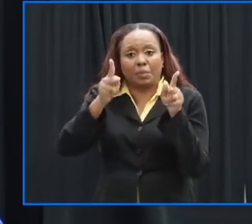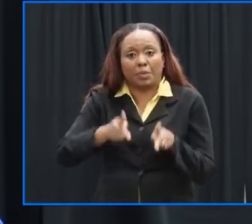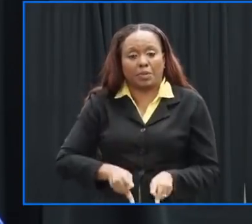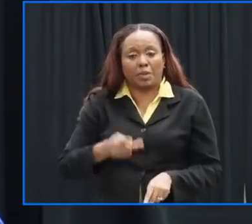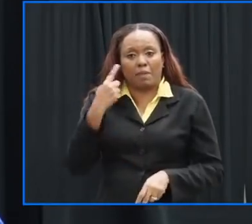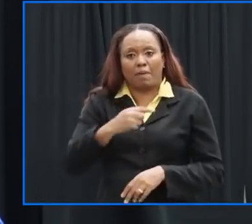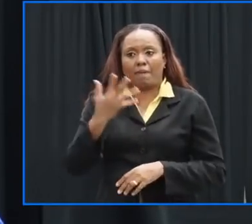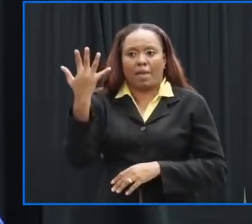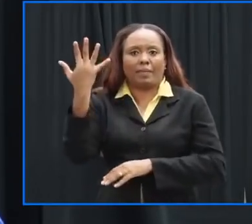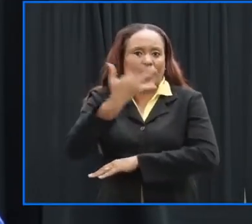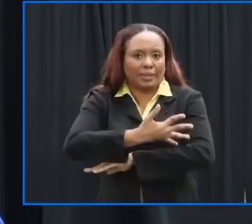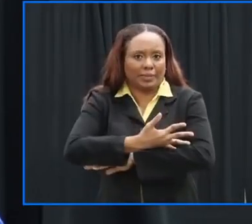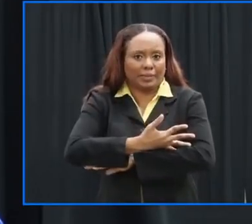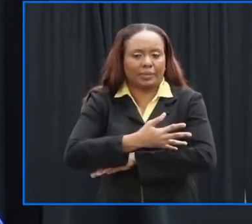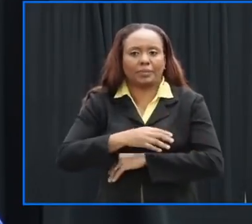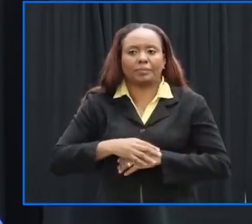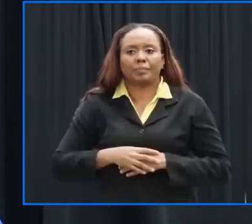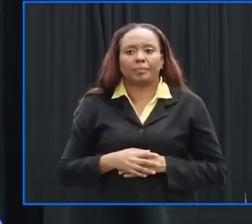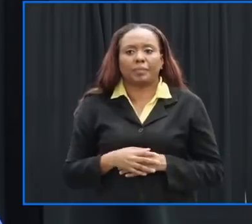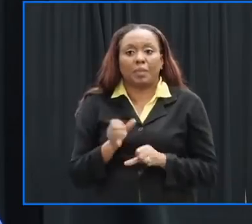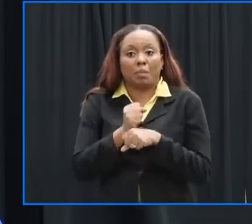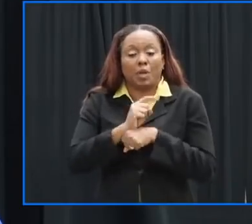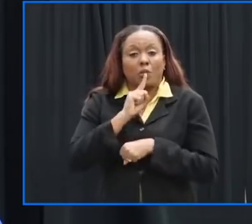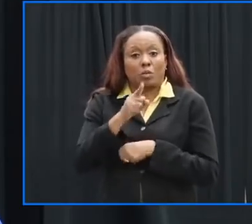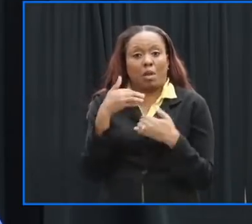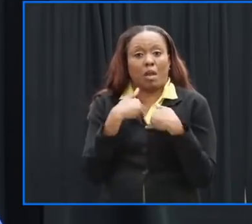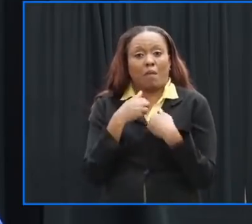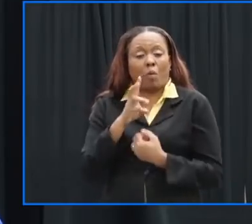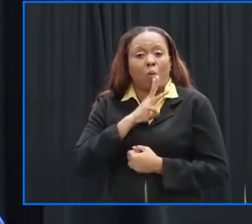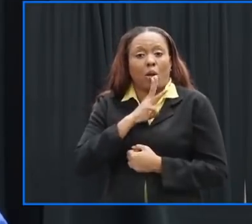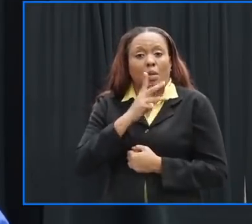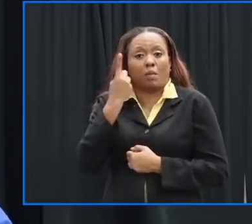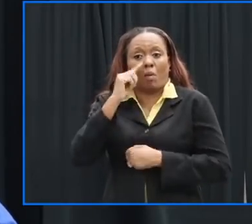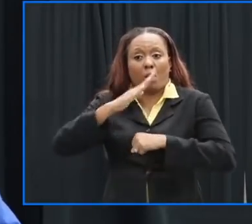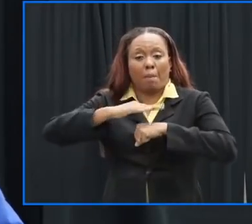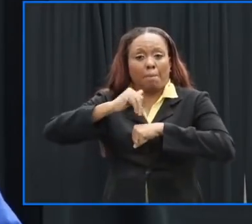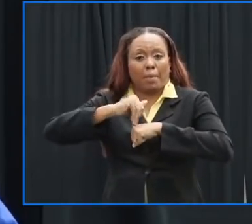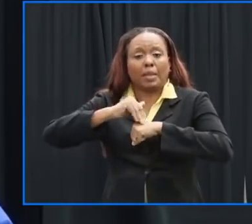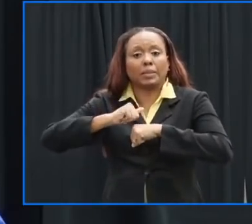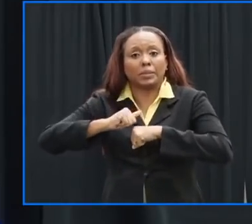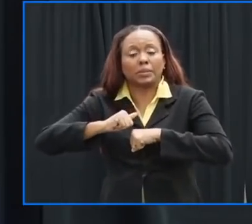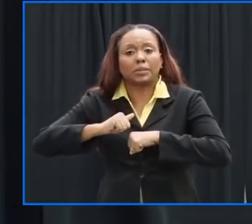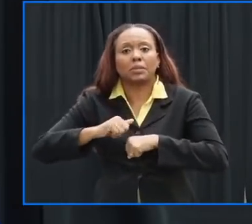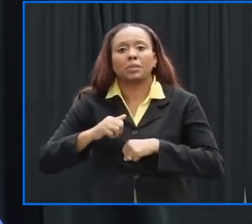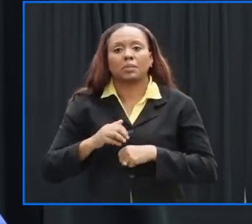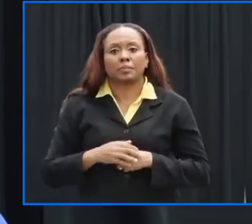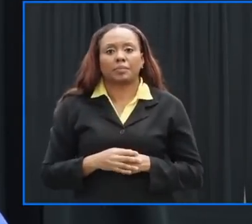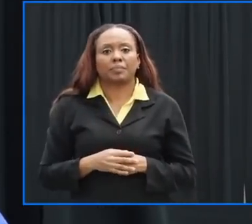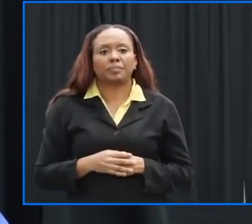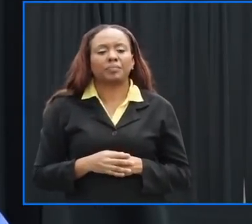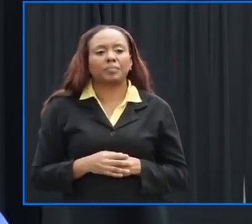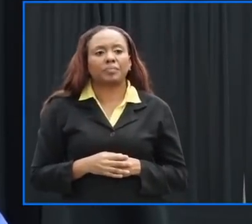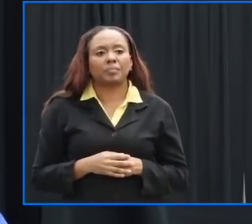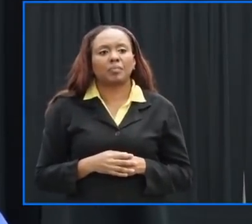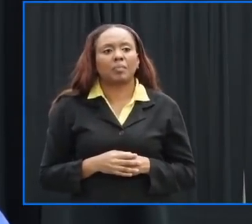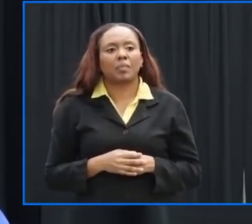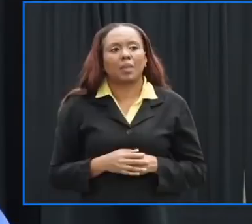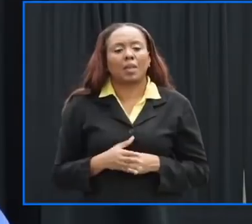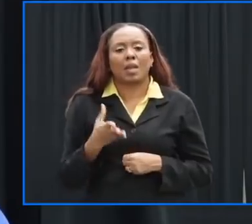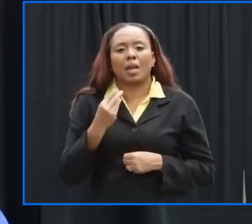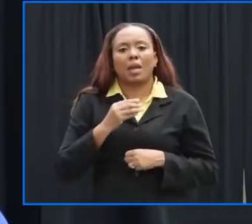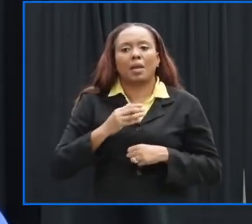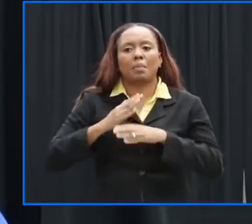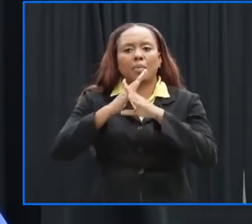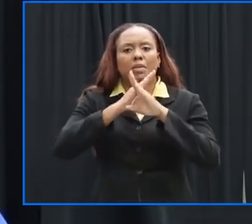days and also remember to secure water for your pets as well and make sure that they're covered to protect the